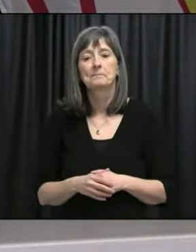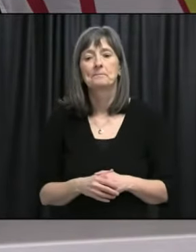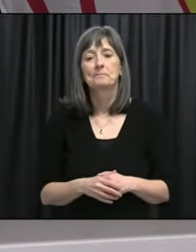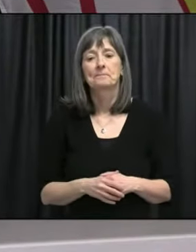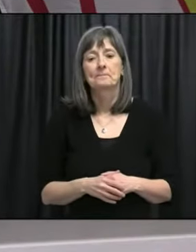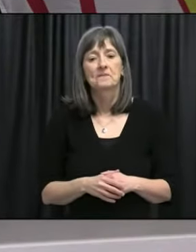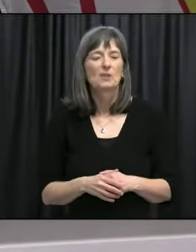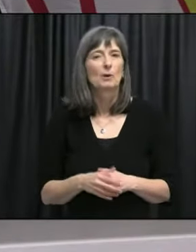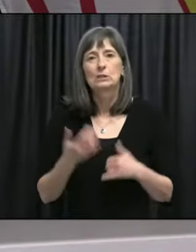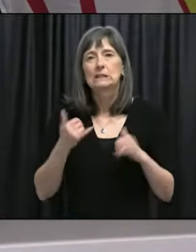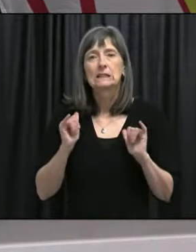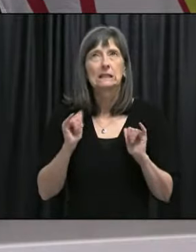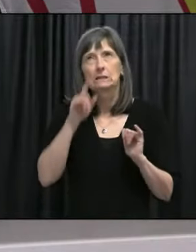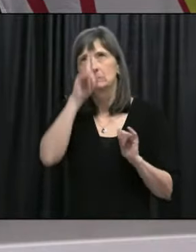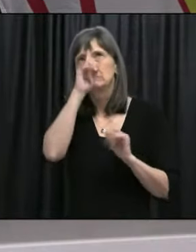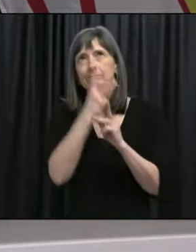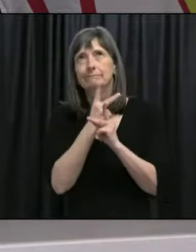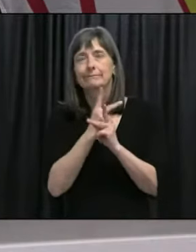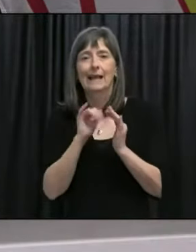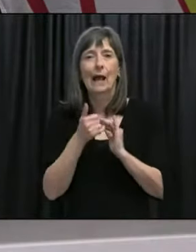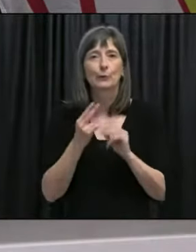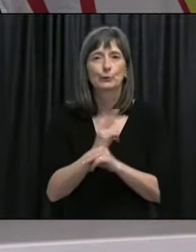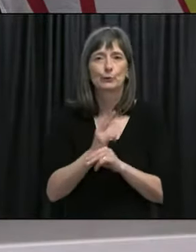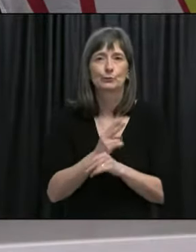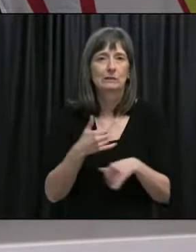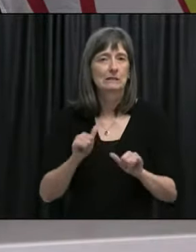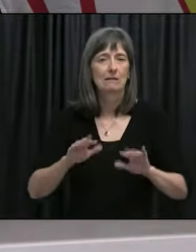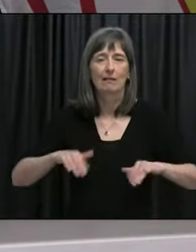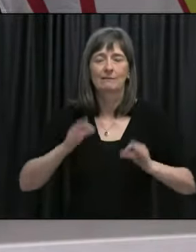still working through where exactly it's going to be used.